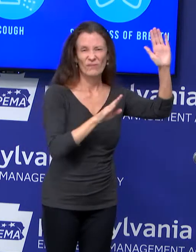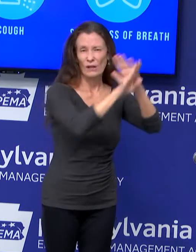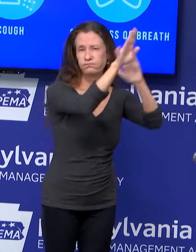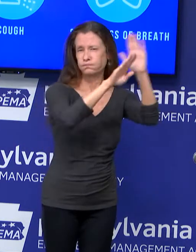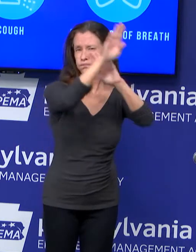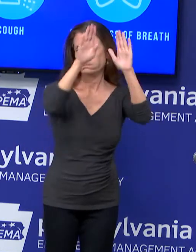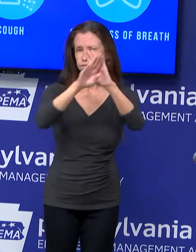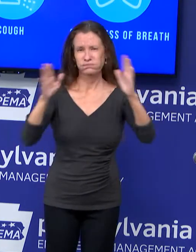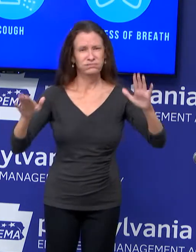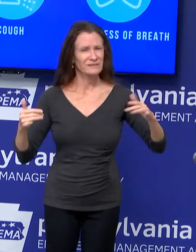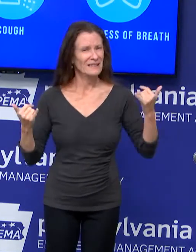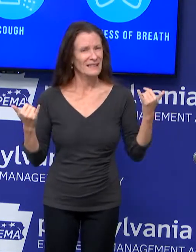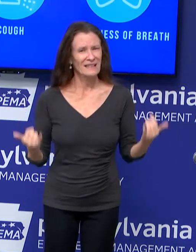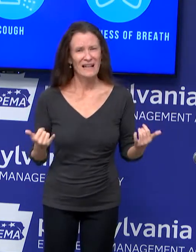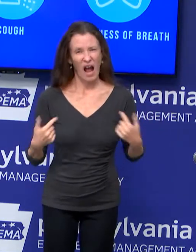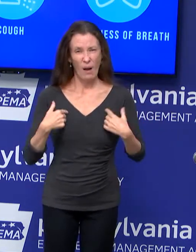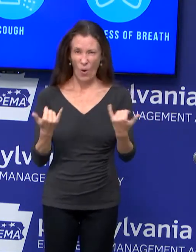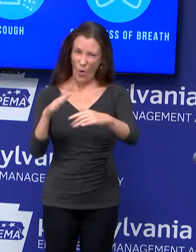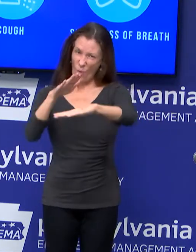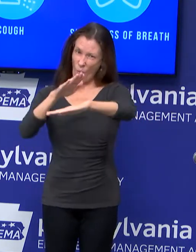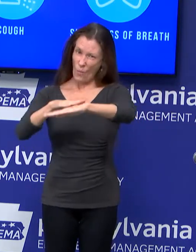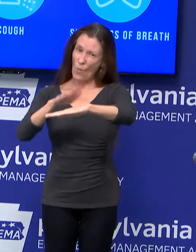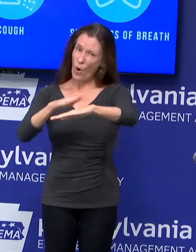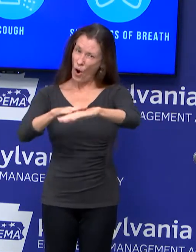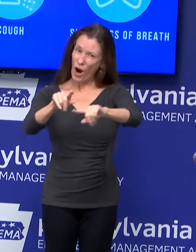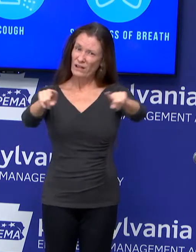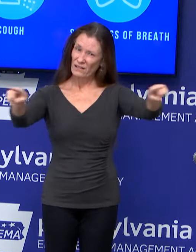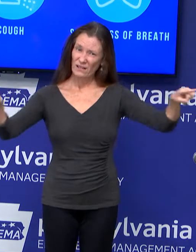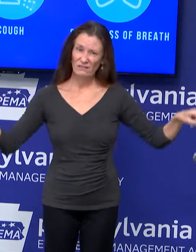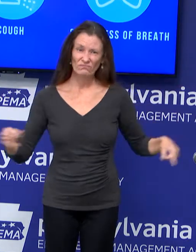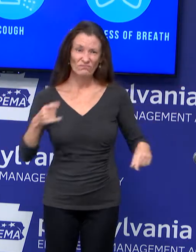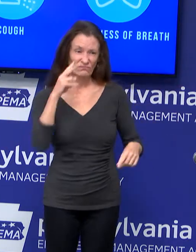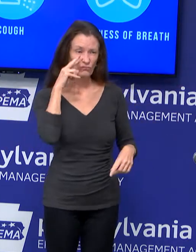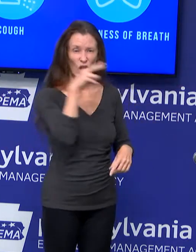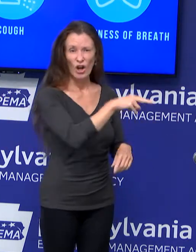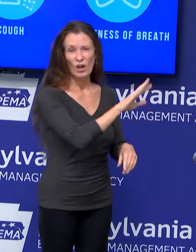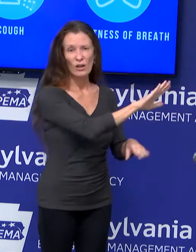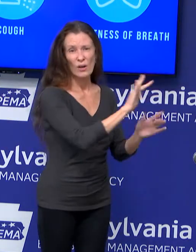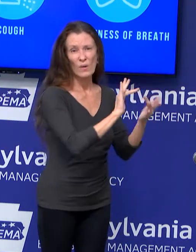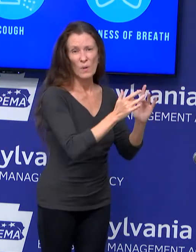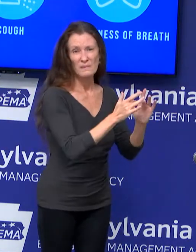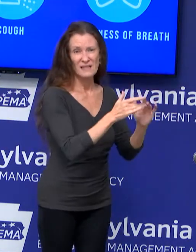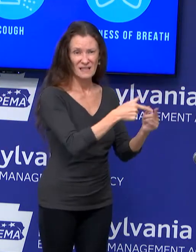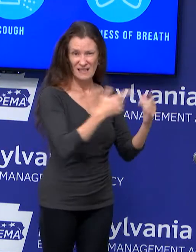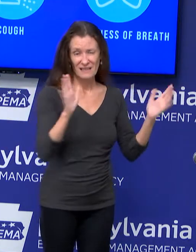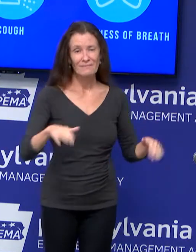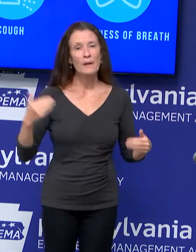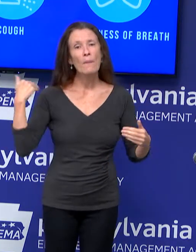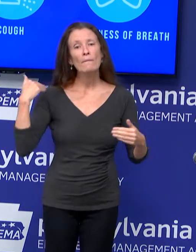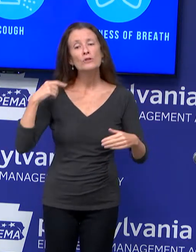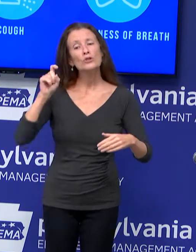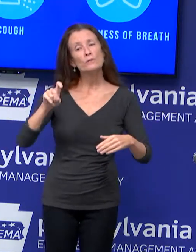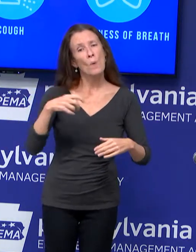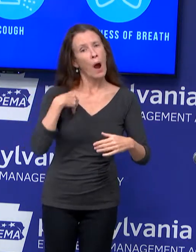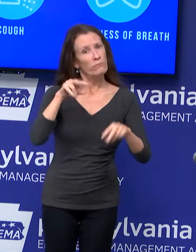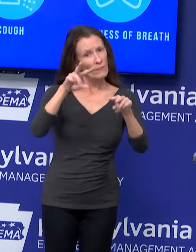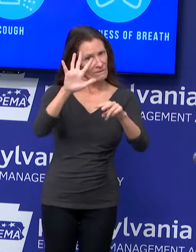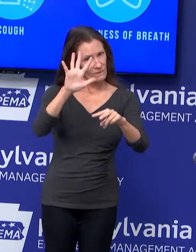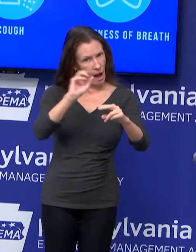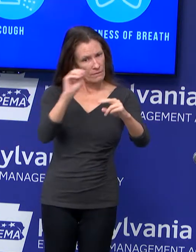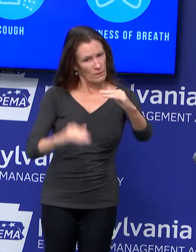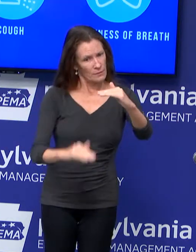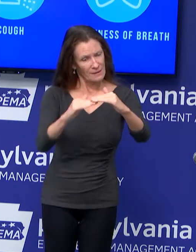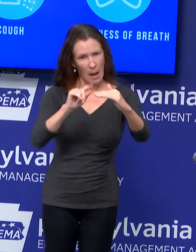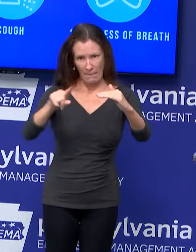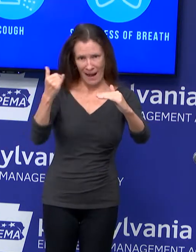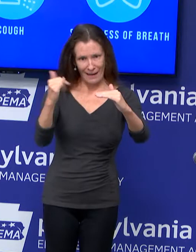monitoring dashboard, is nearly at 7% statewide. Last week's percent positivity was